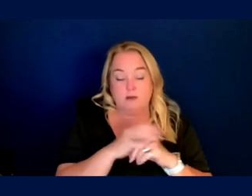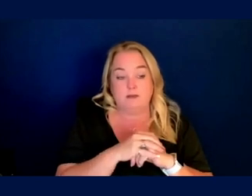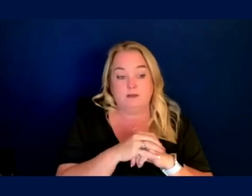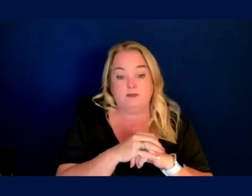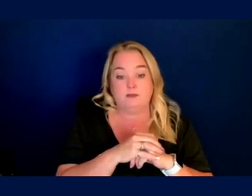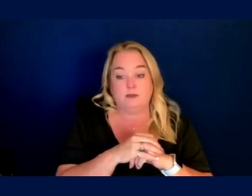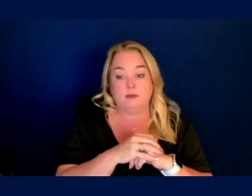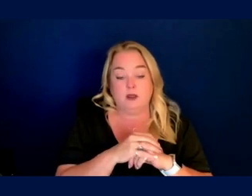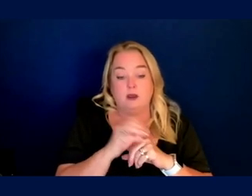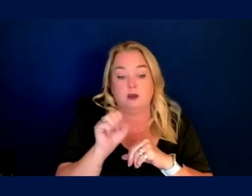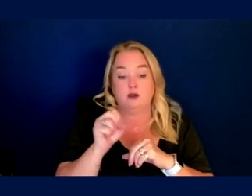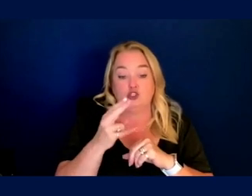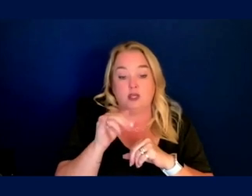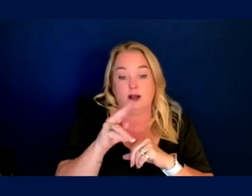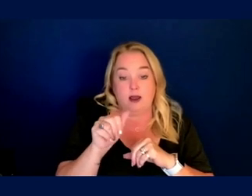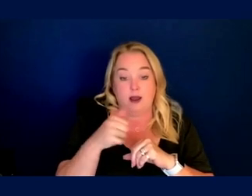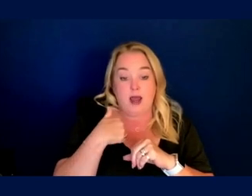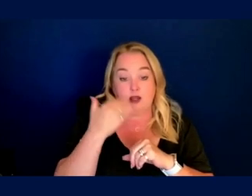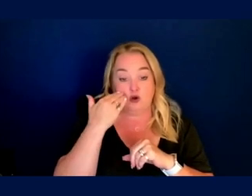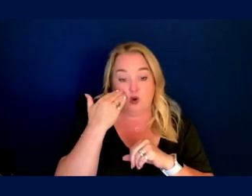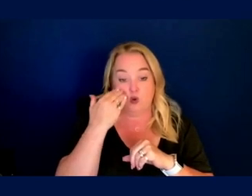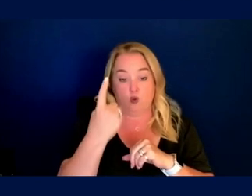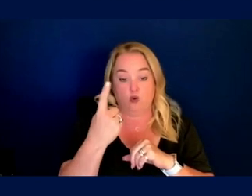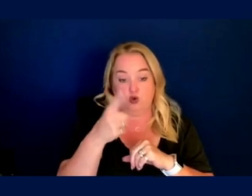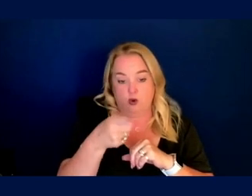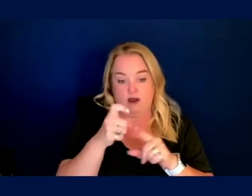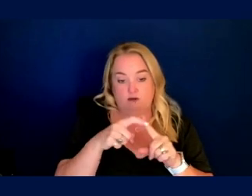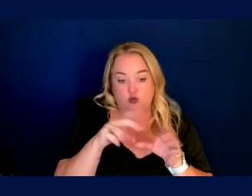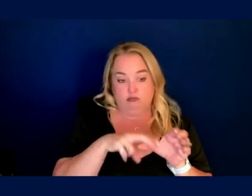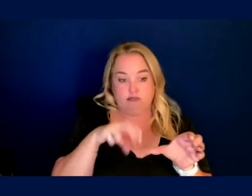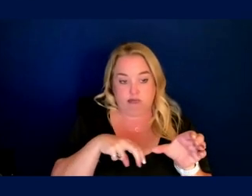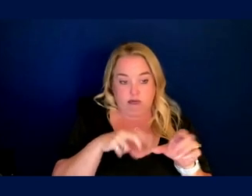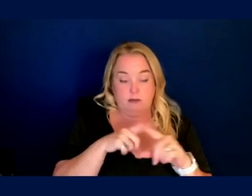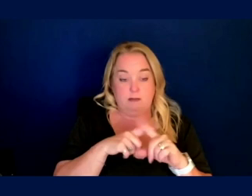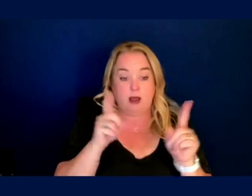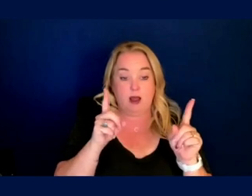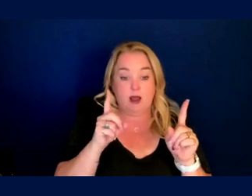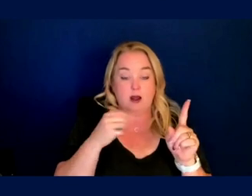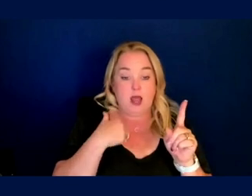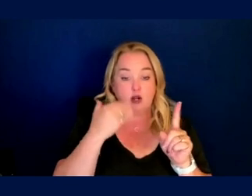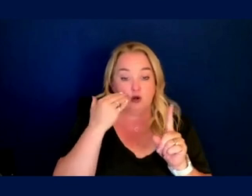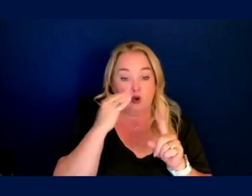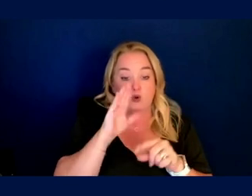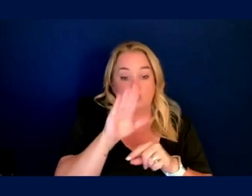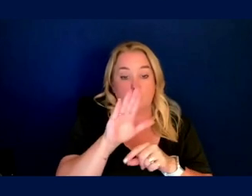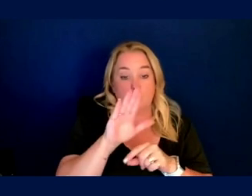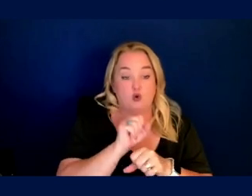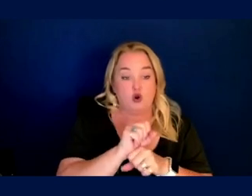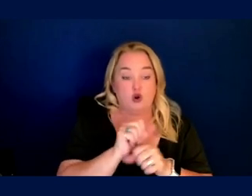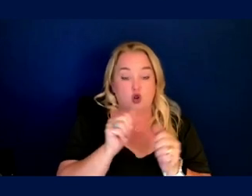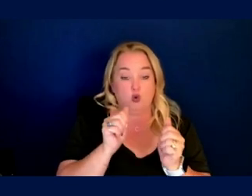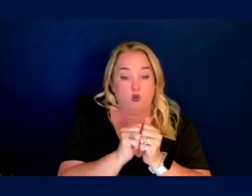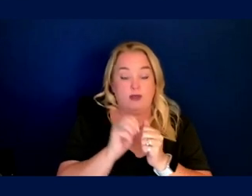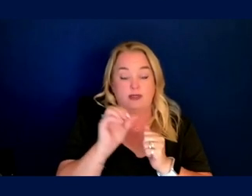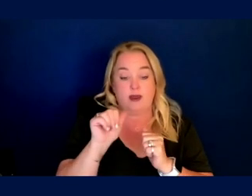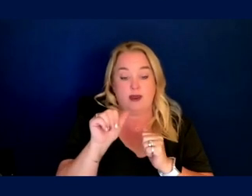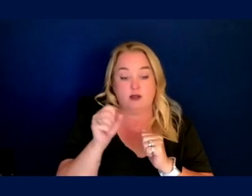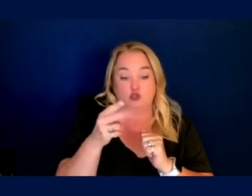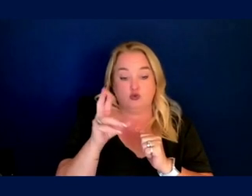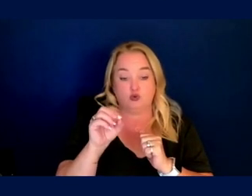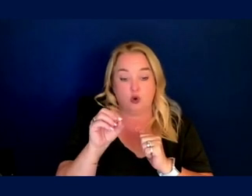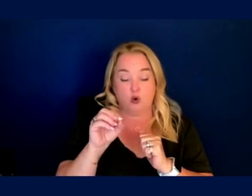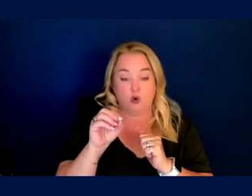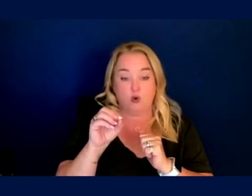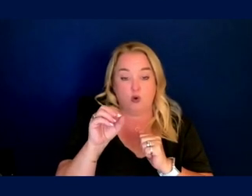Shane, I know you have to leave soon, but there is one specific question that just came up about your work with Astro Access from Scott Rhodes. What